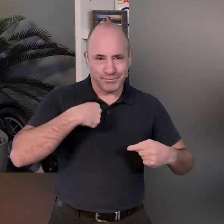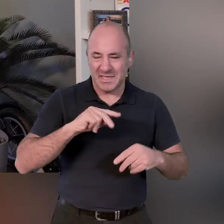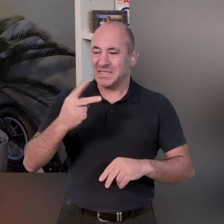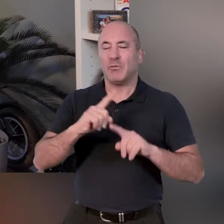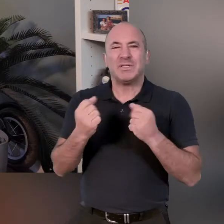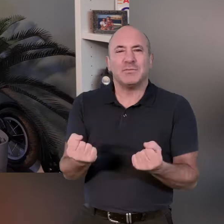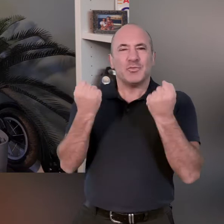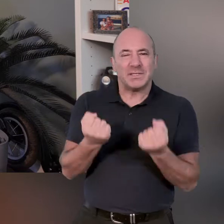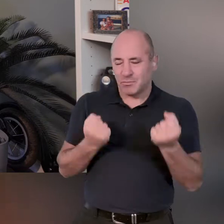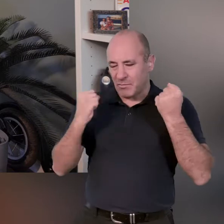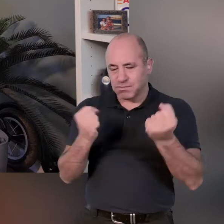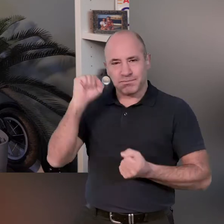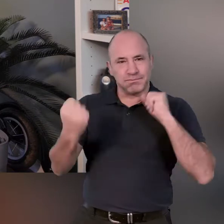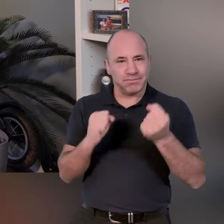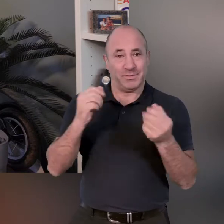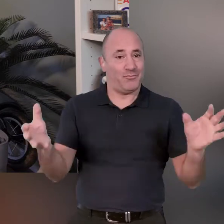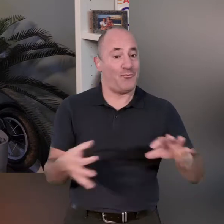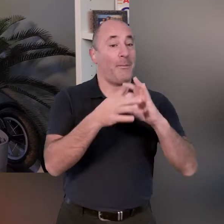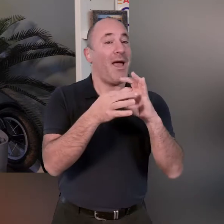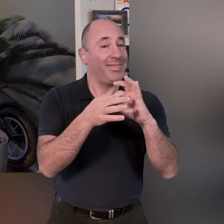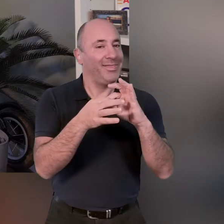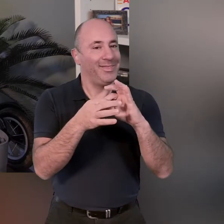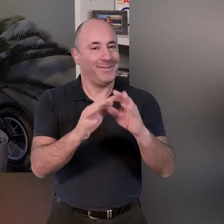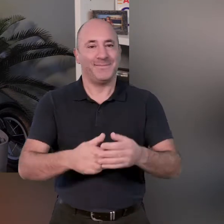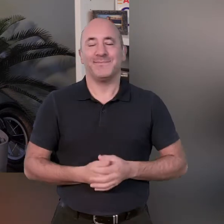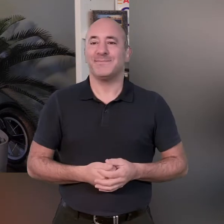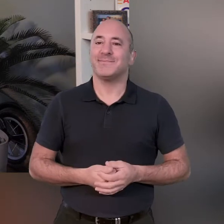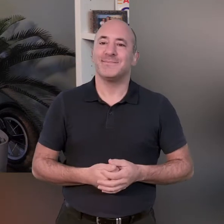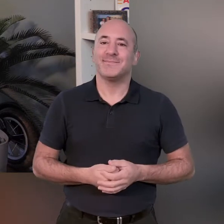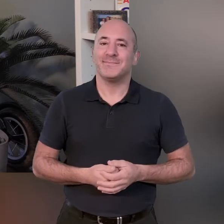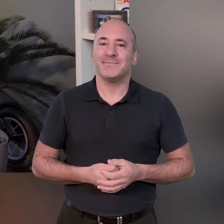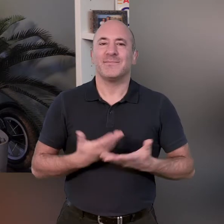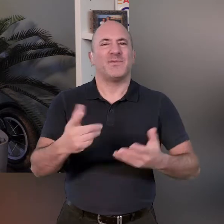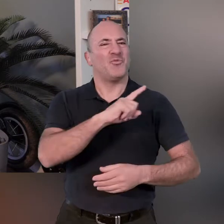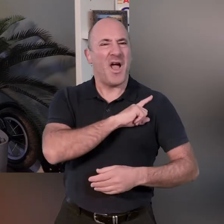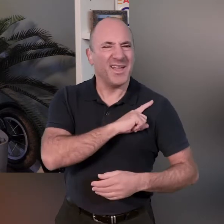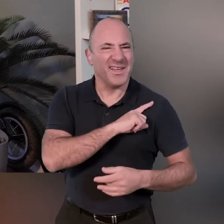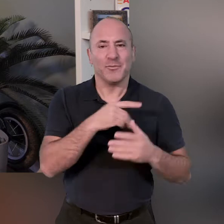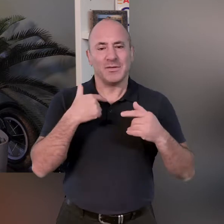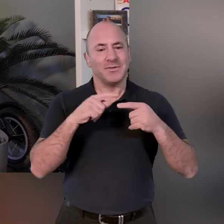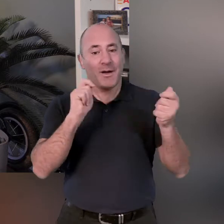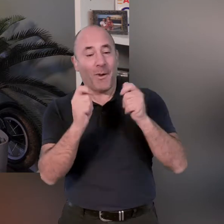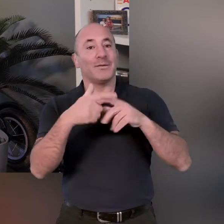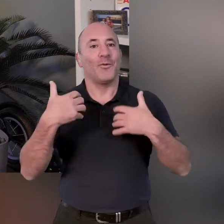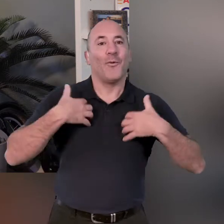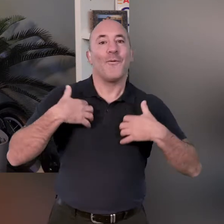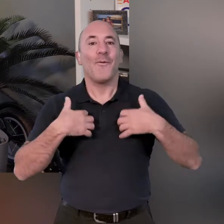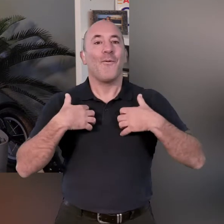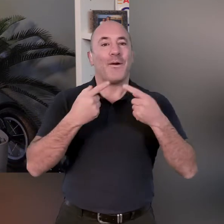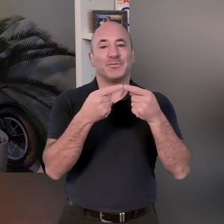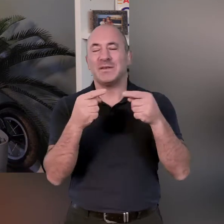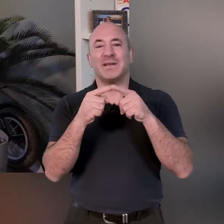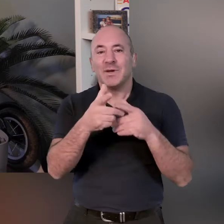putting in a little bit of resistance training so adding those bits together and the reason for this is just to keep things interesting